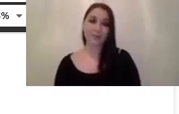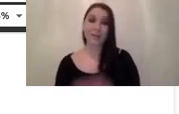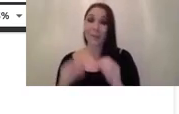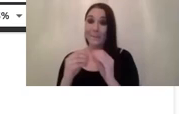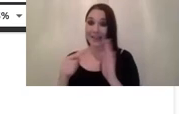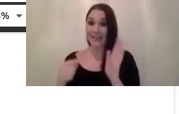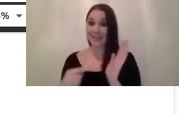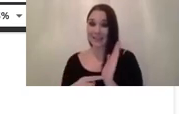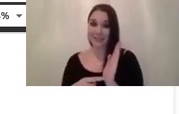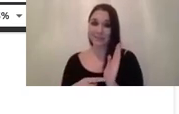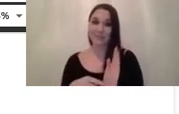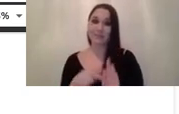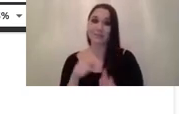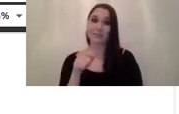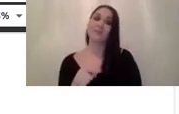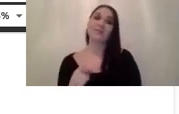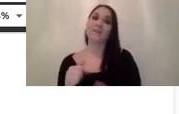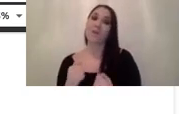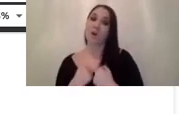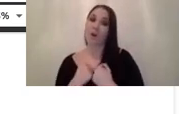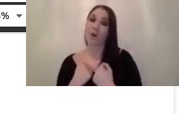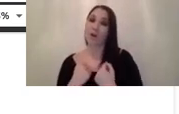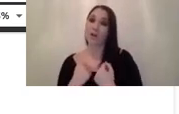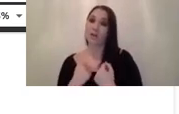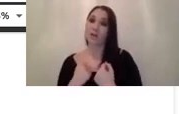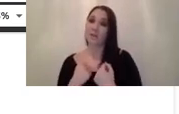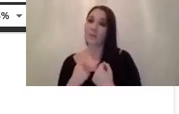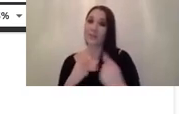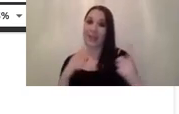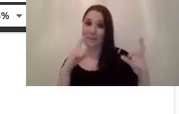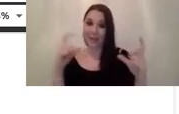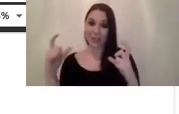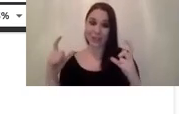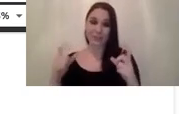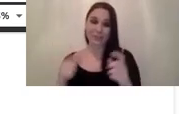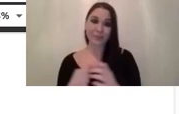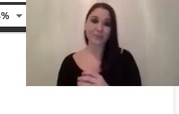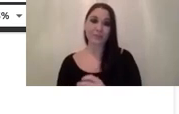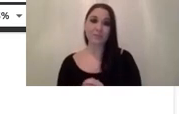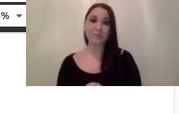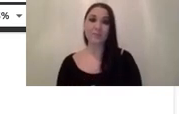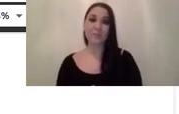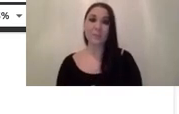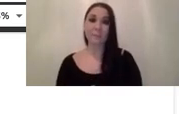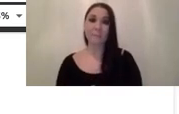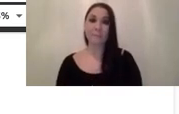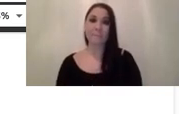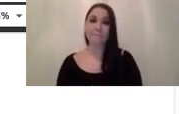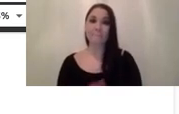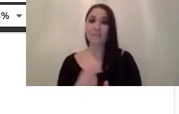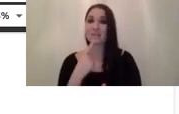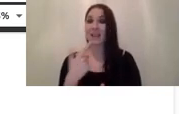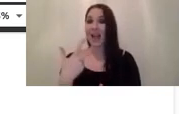of our of our image let's say that we want to to have an eight bit um